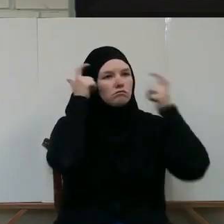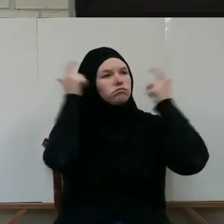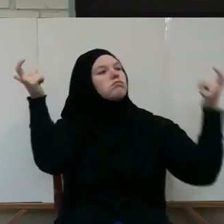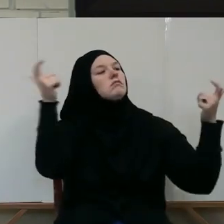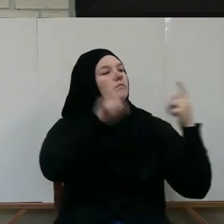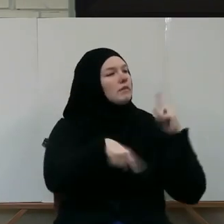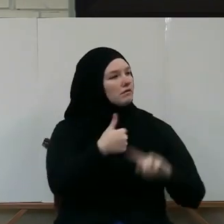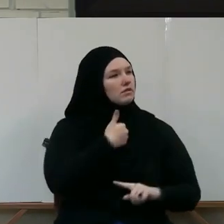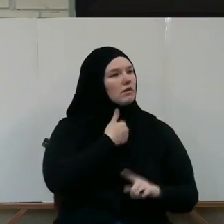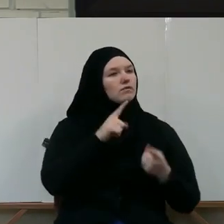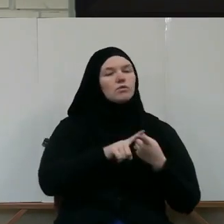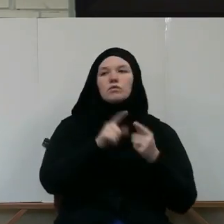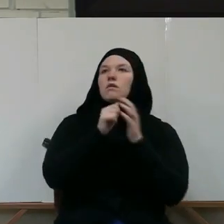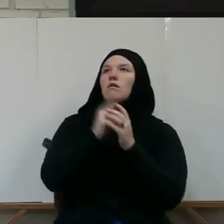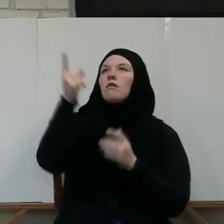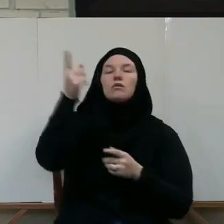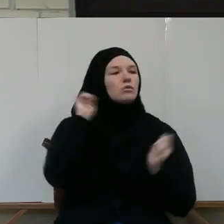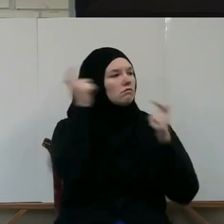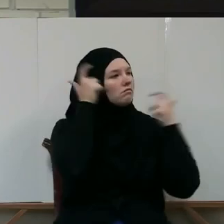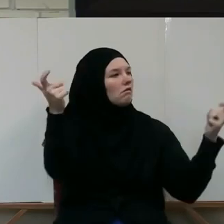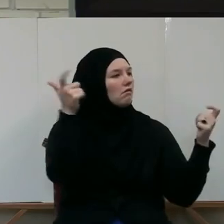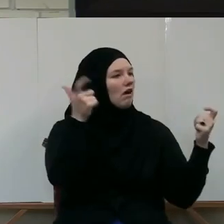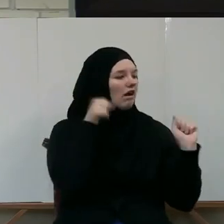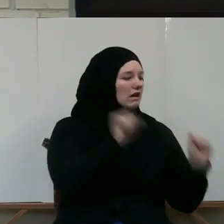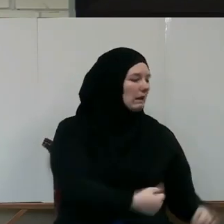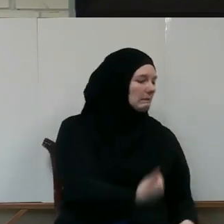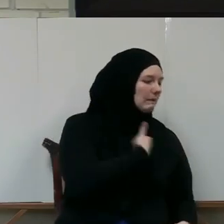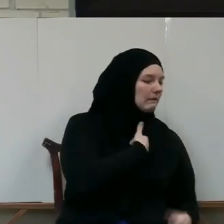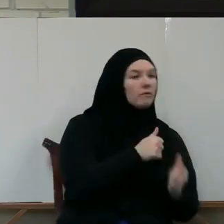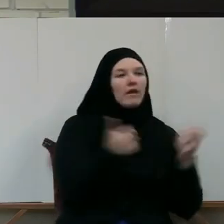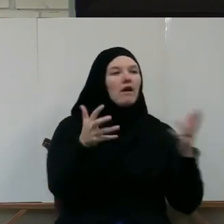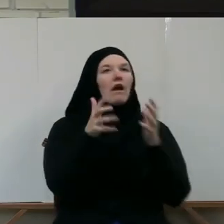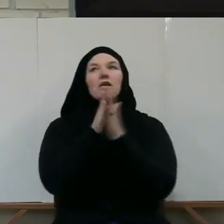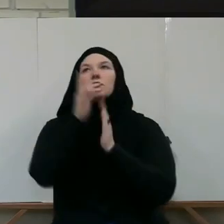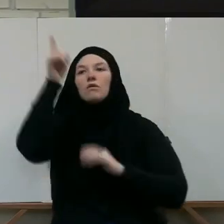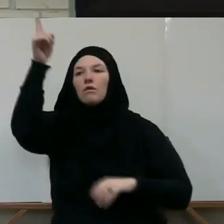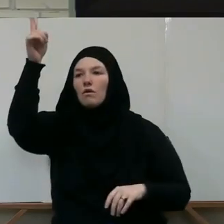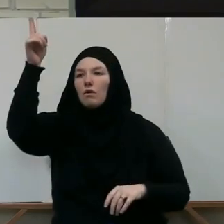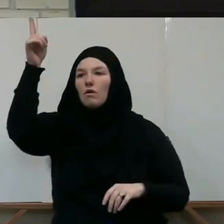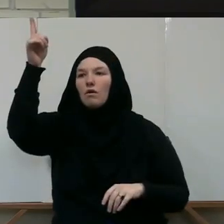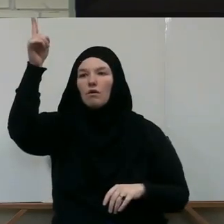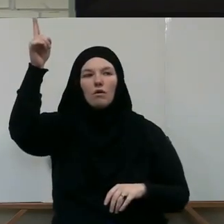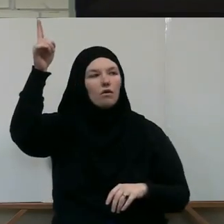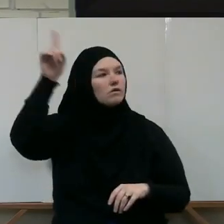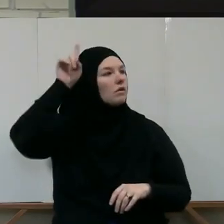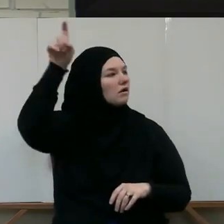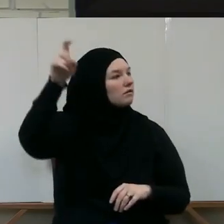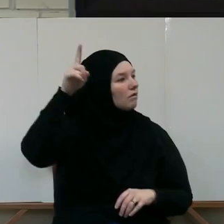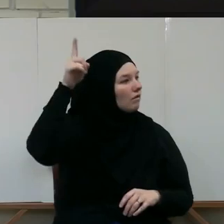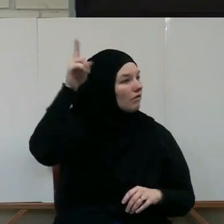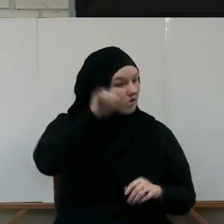Allah Too arrogant to ask Allah Or too hopeless to ask Allah